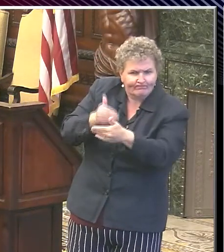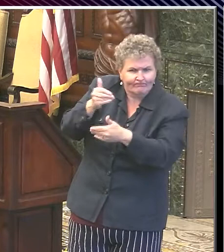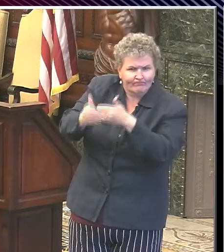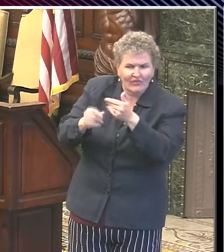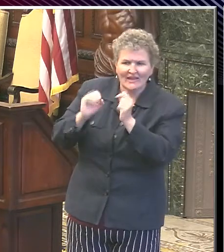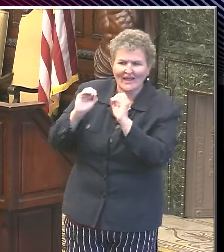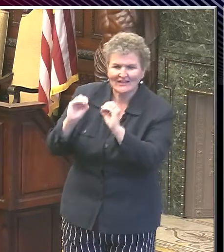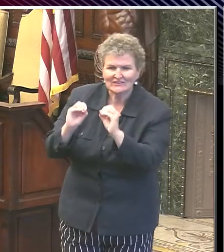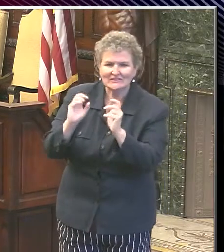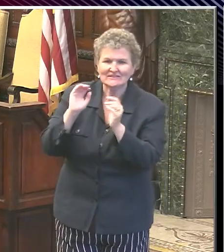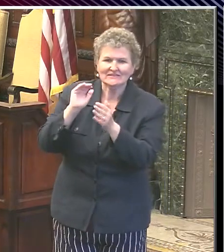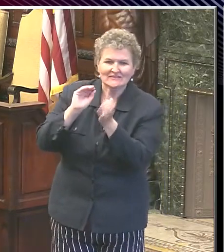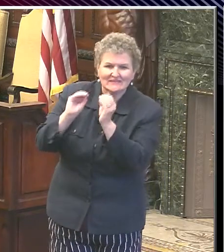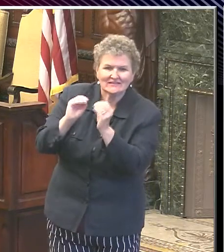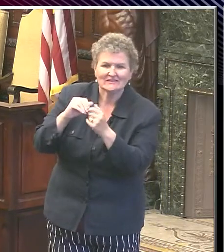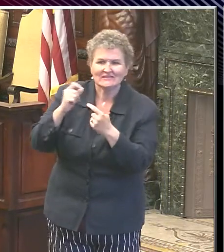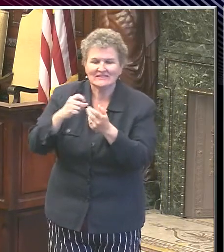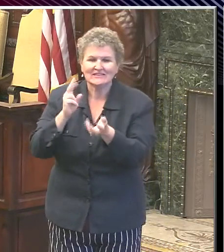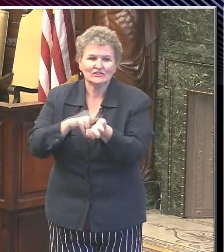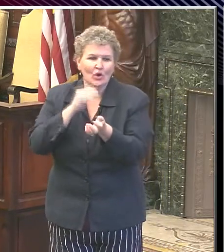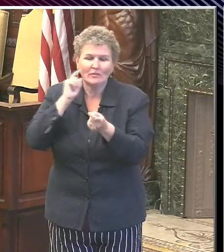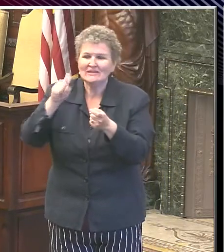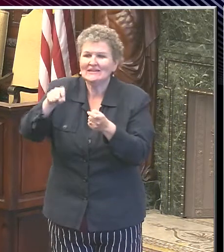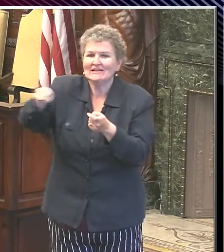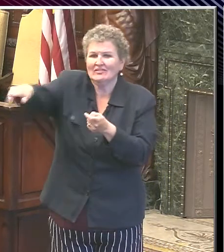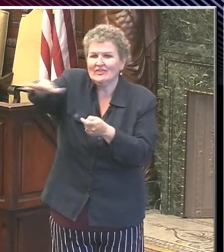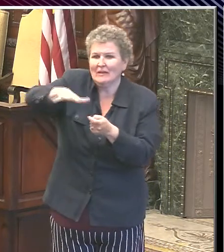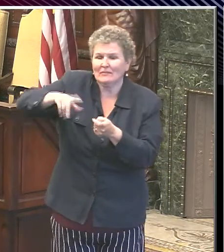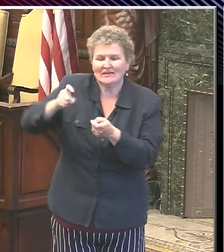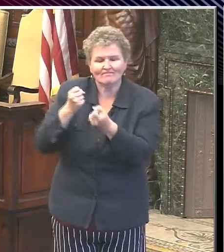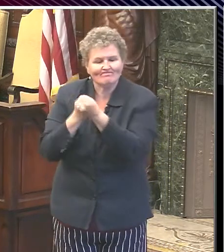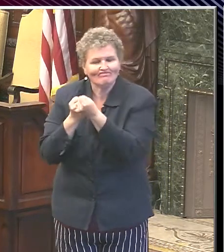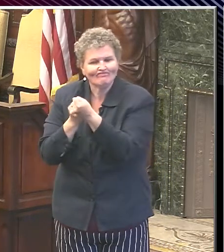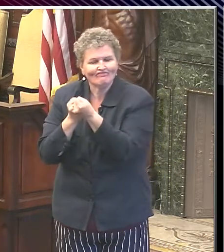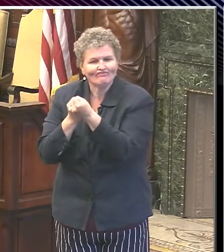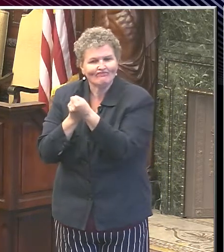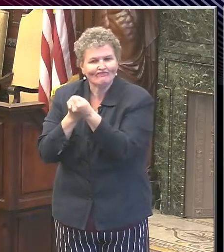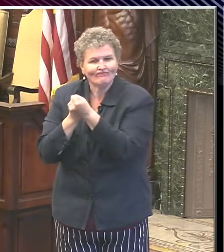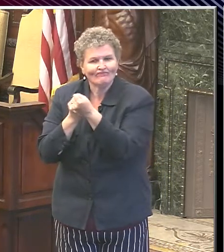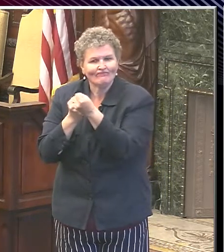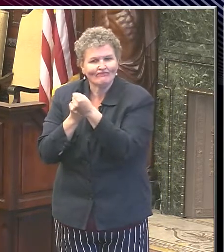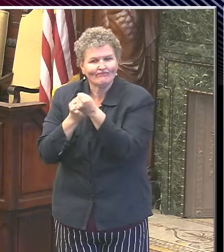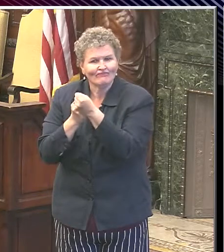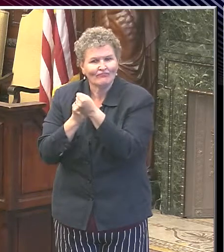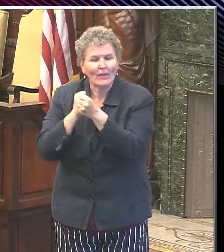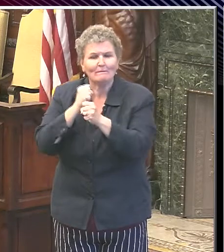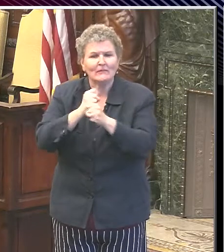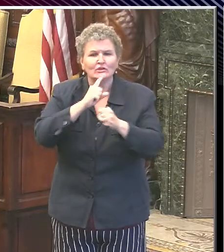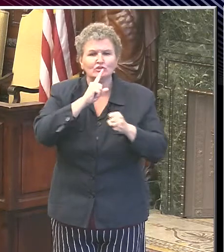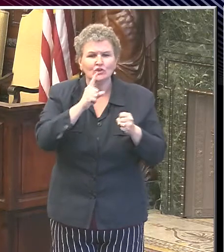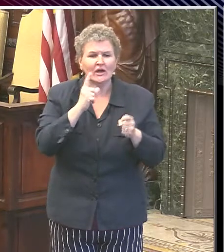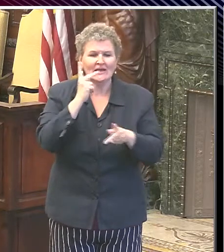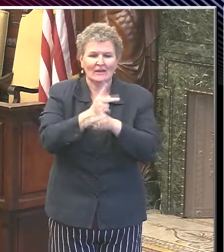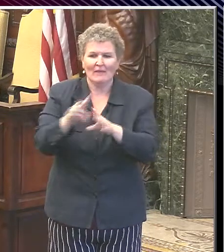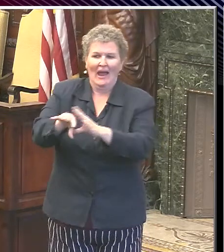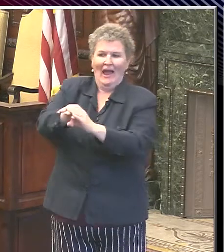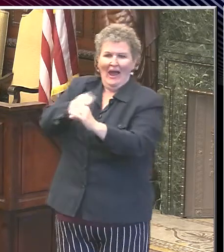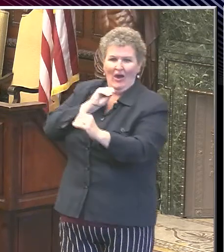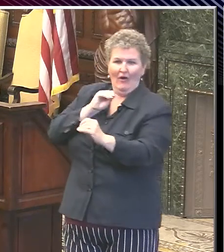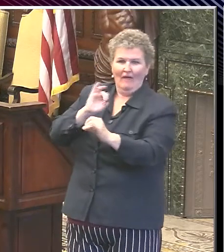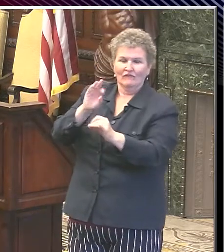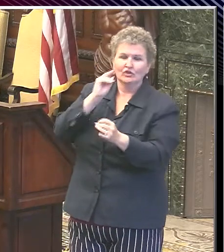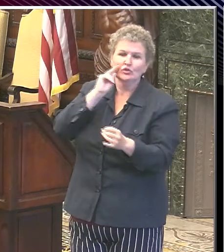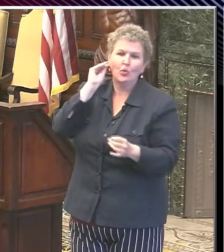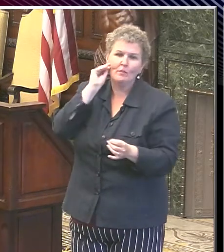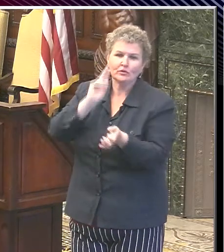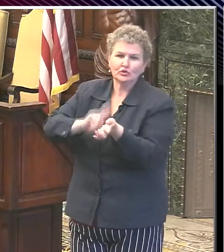homes need. Our goal is to have so that the virus doesn't get into nursing homes at all. But if it does get into nursing homes, we absolutely limit it so that